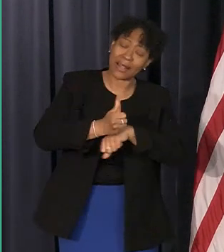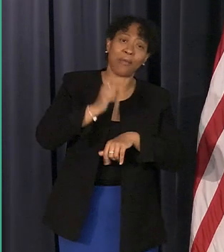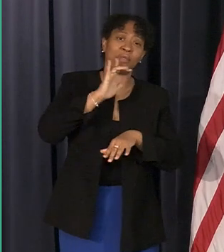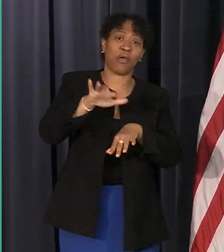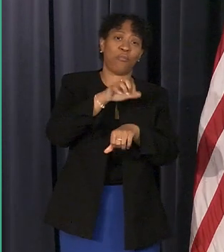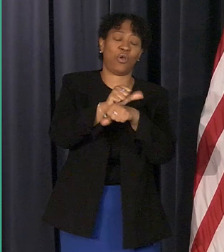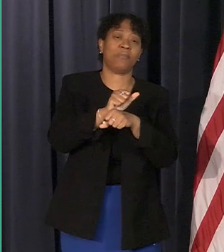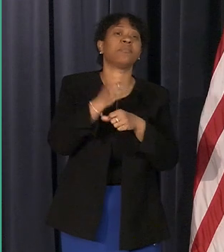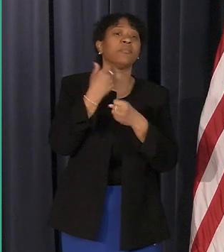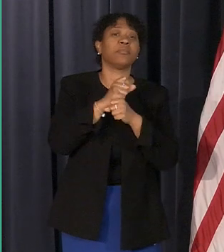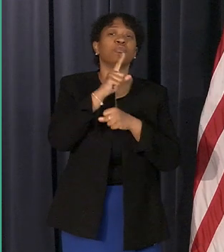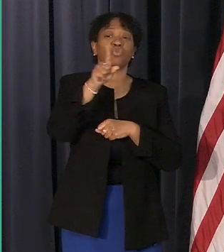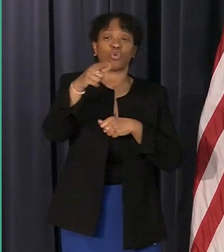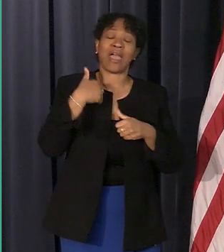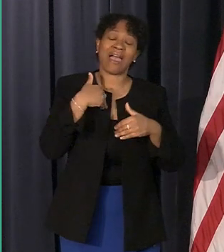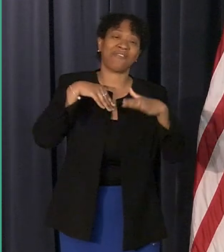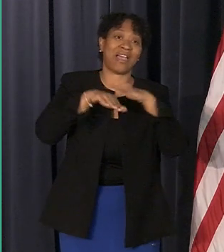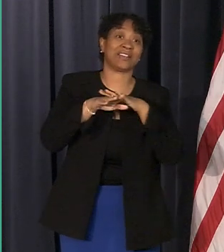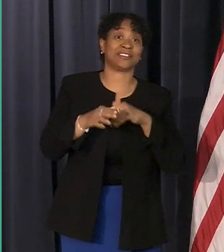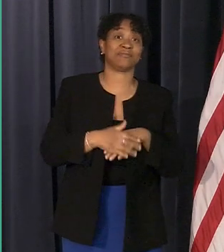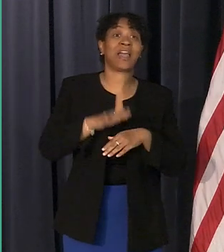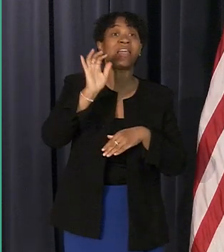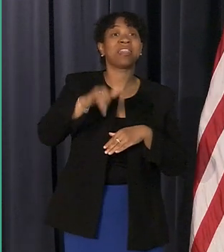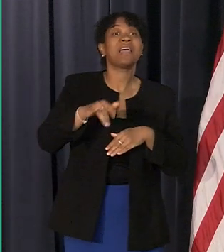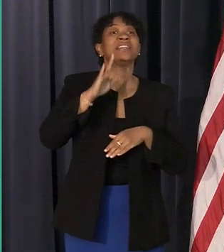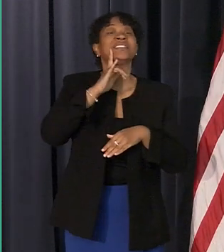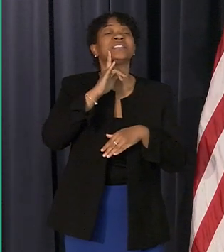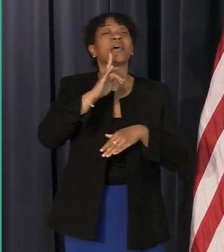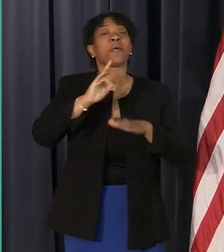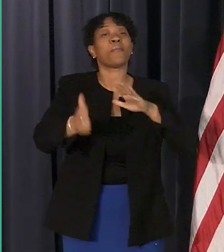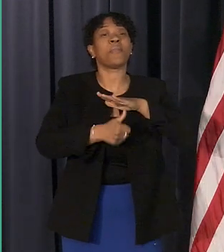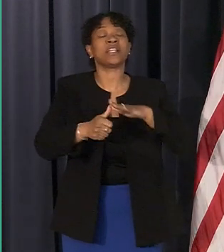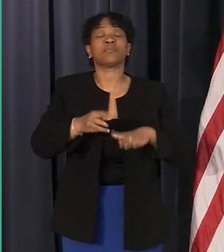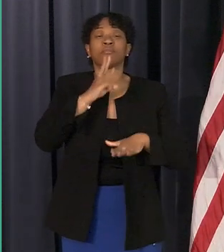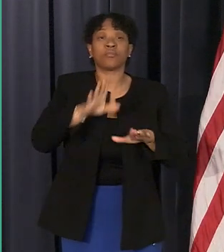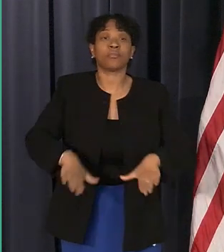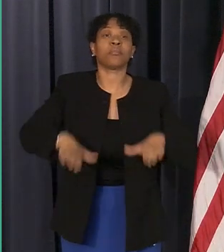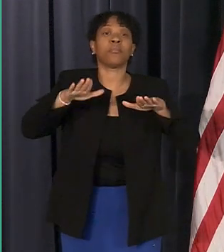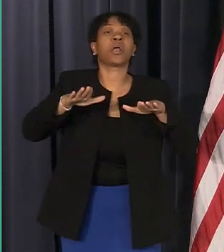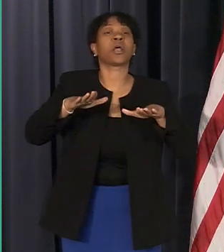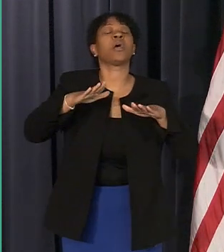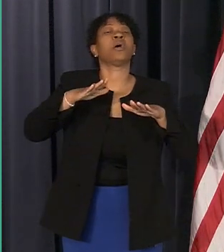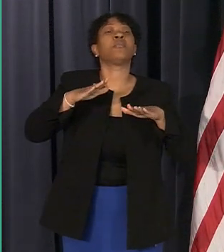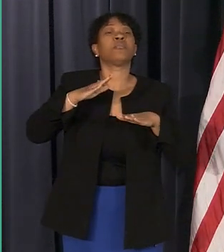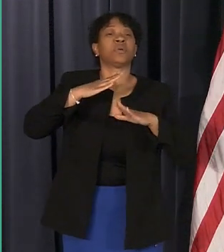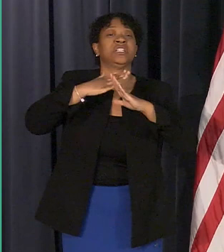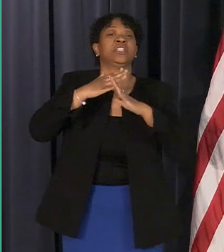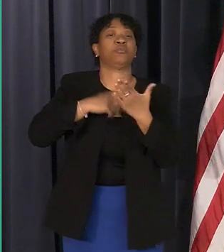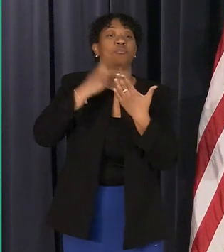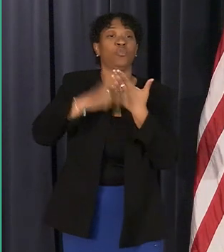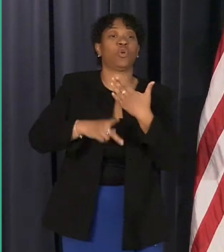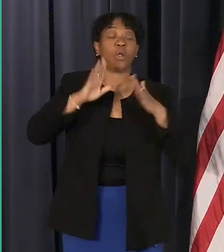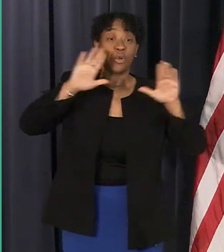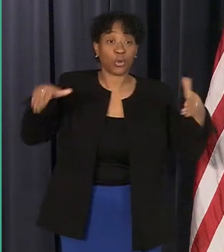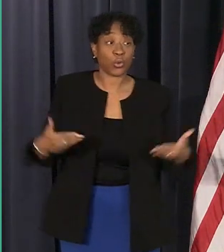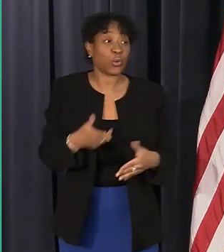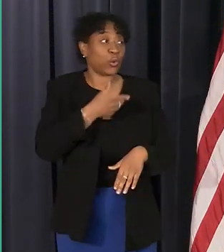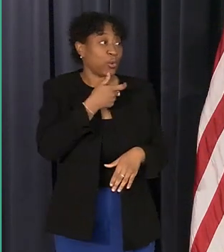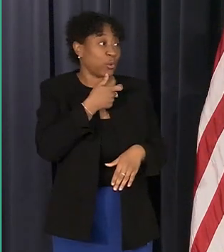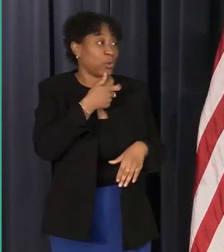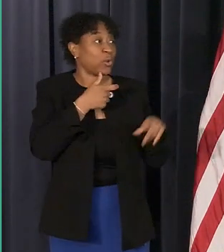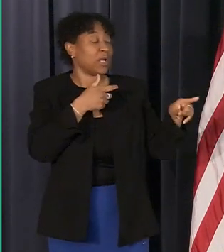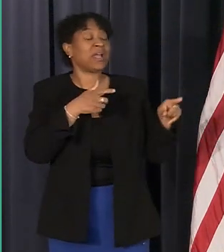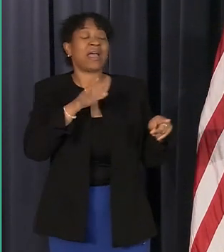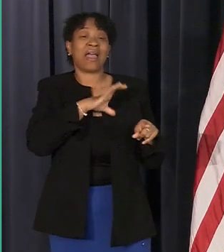that's the basement backup protection program and uh with that said i'd like to introduce uh